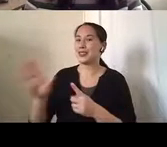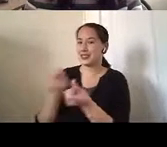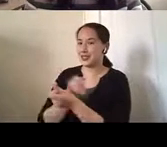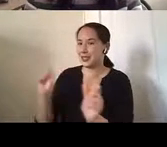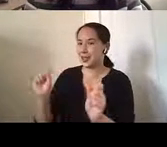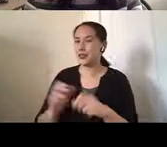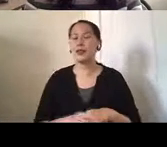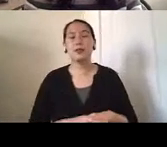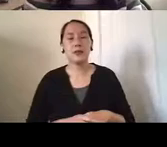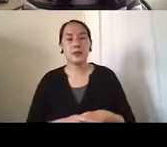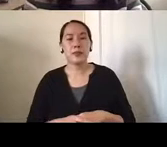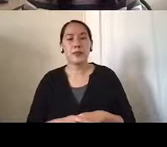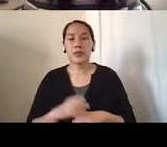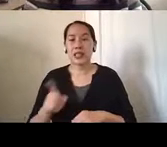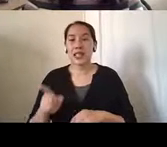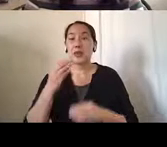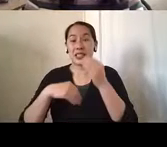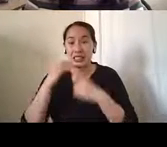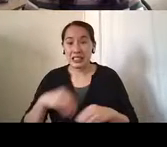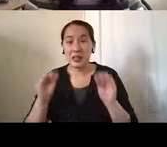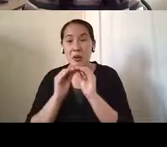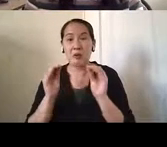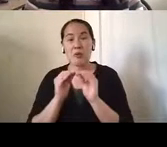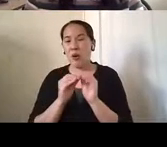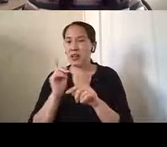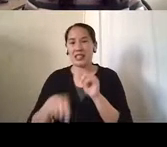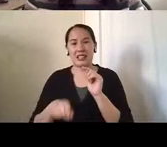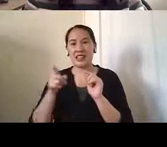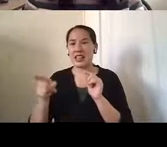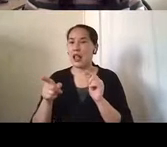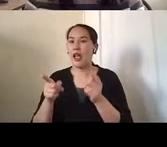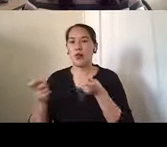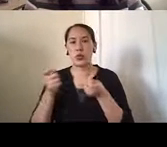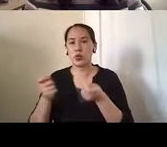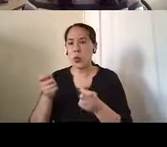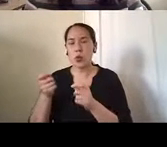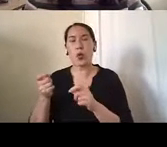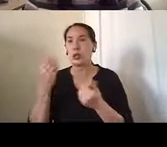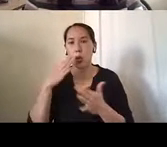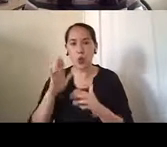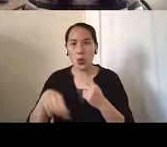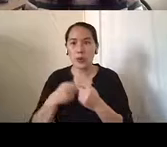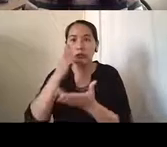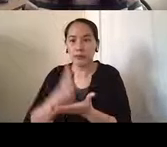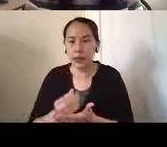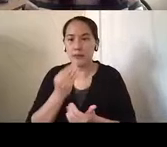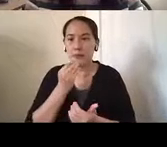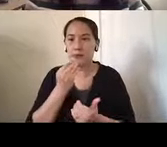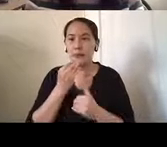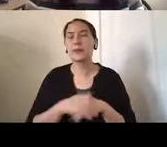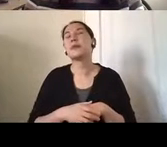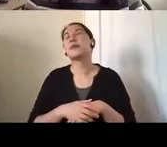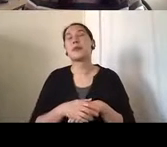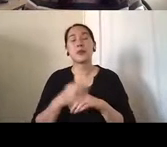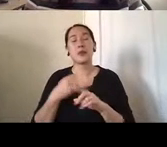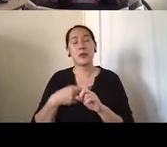he, you know, was eating a lot more and was not able to kind of know when to stop. And, you know, around this time, he began